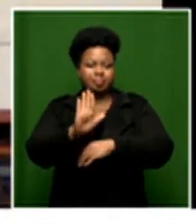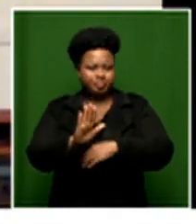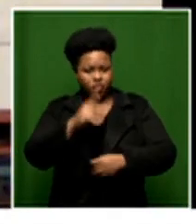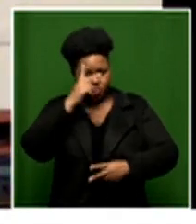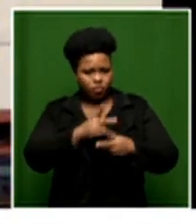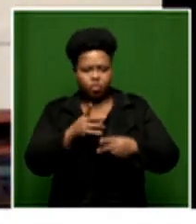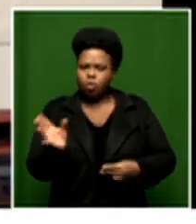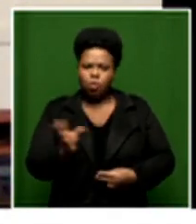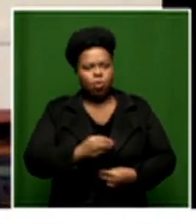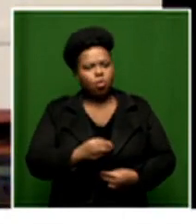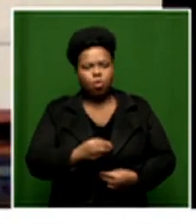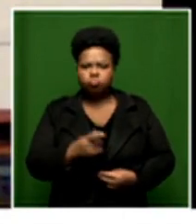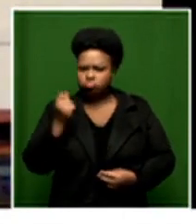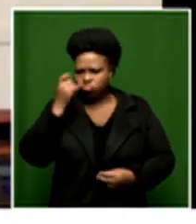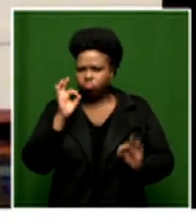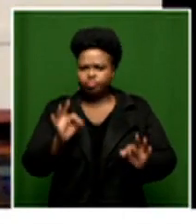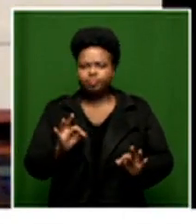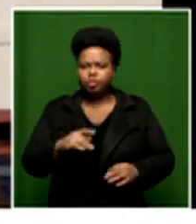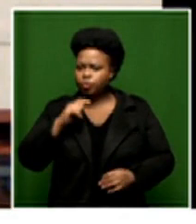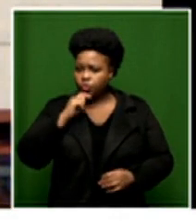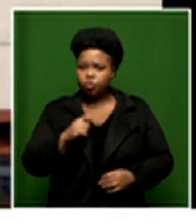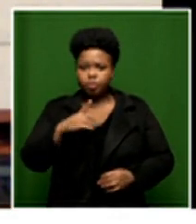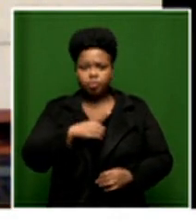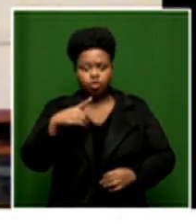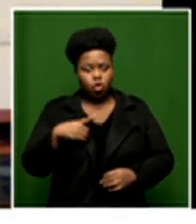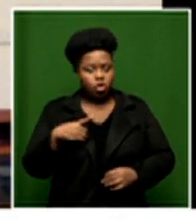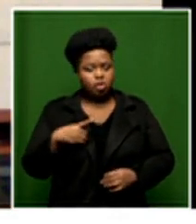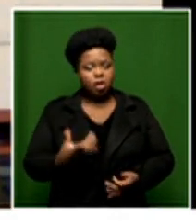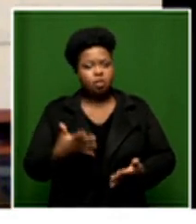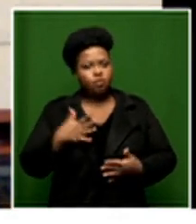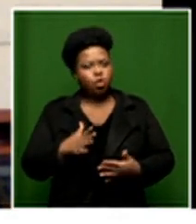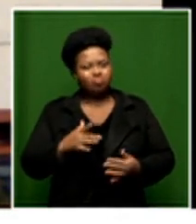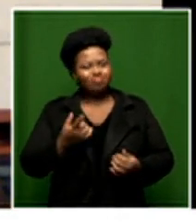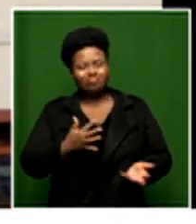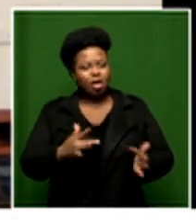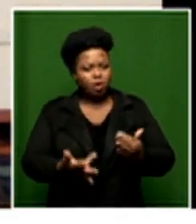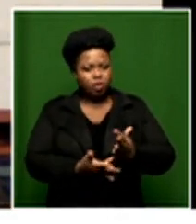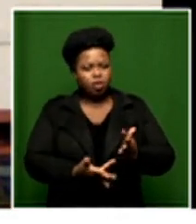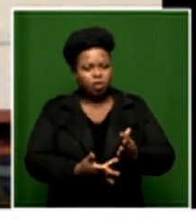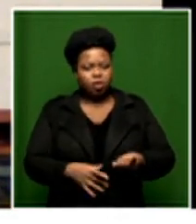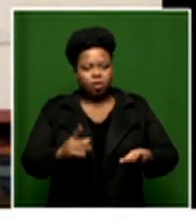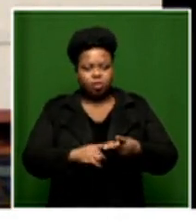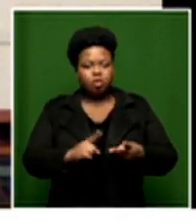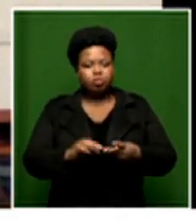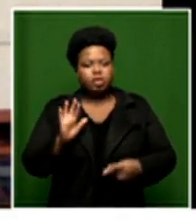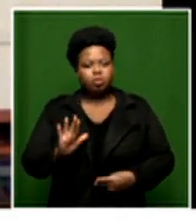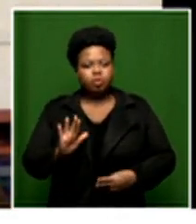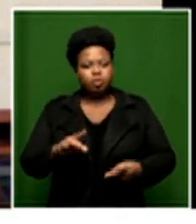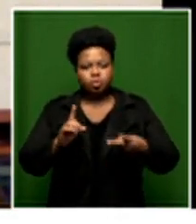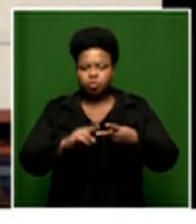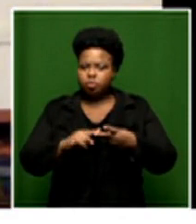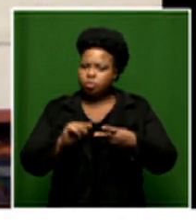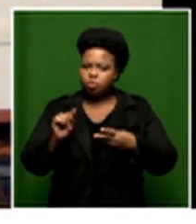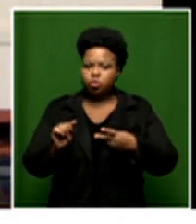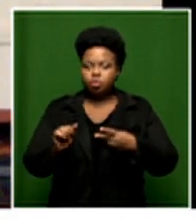everyone has an understanding of what it takes to be a doctor from a technical point of view but when you look at the kinds of medical challenges that